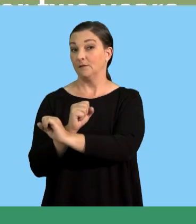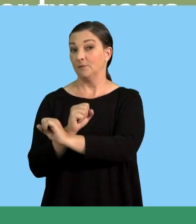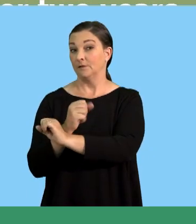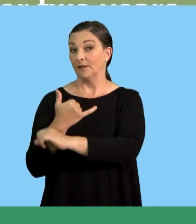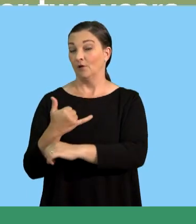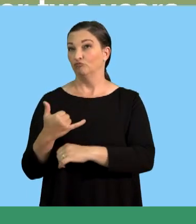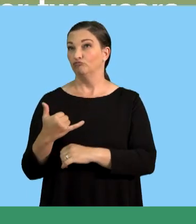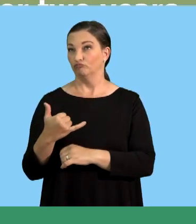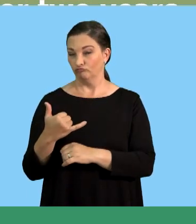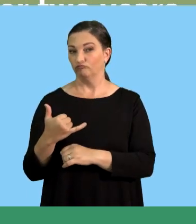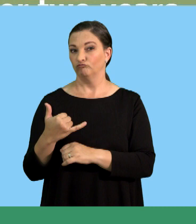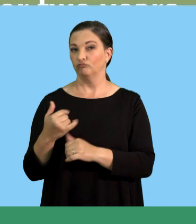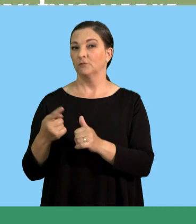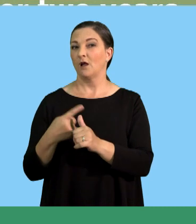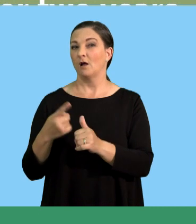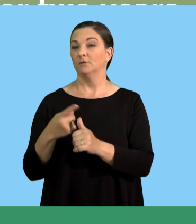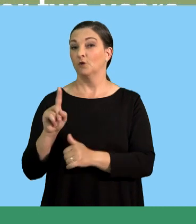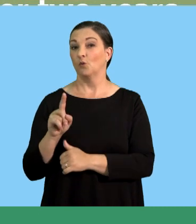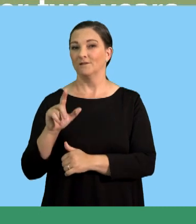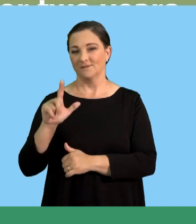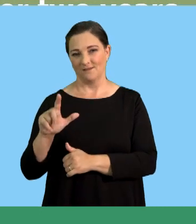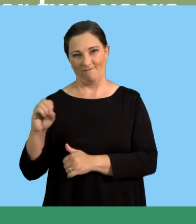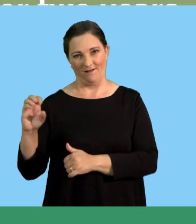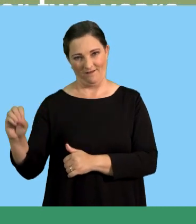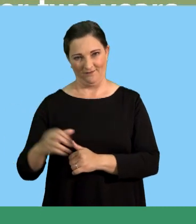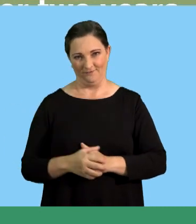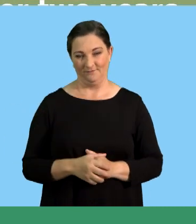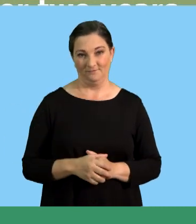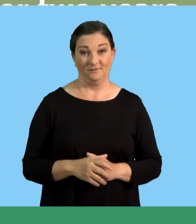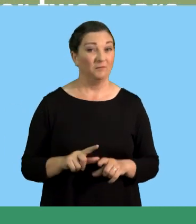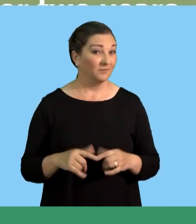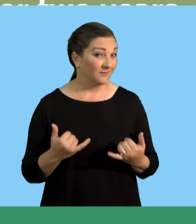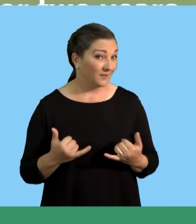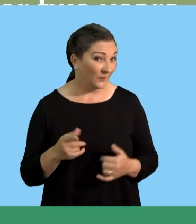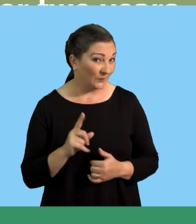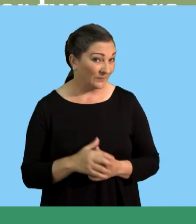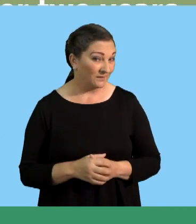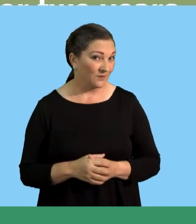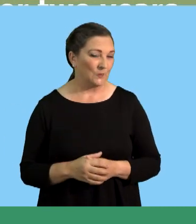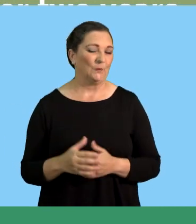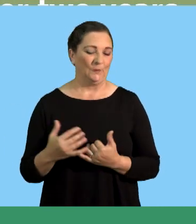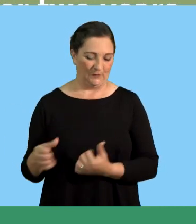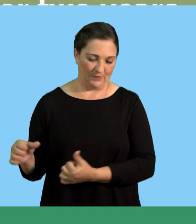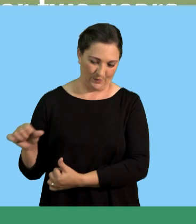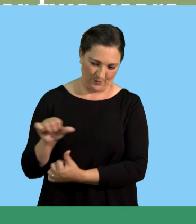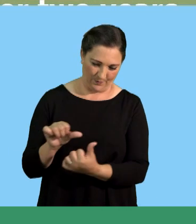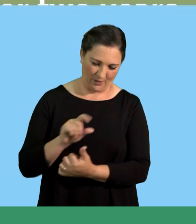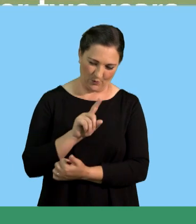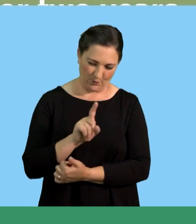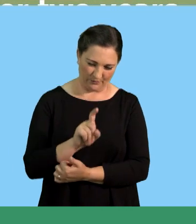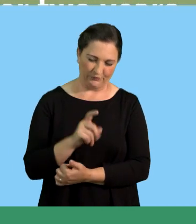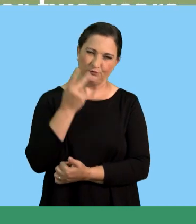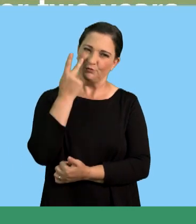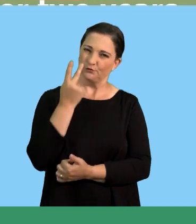Multiply equals to the answer. The answer is supposed to be 700. But now,